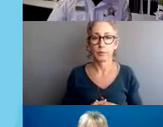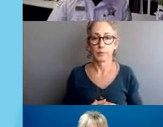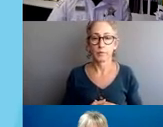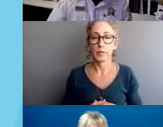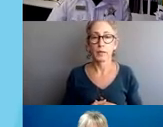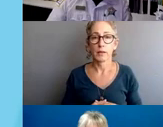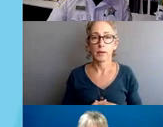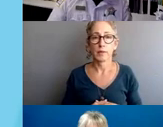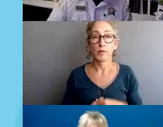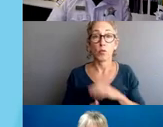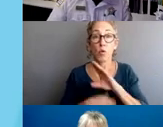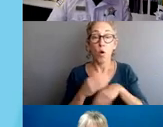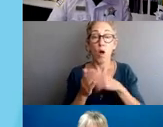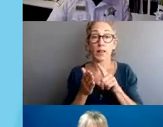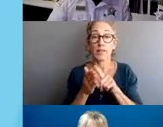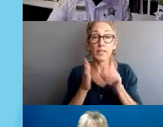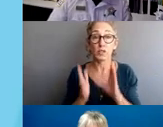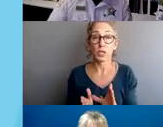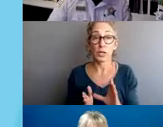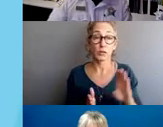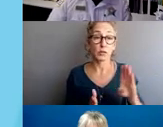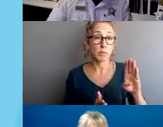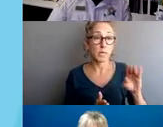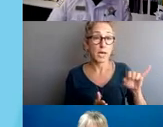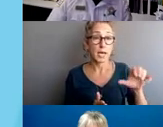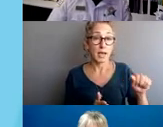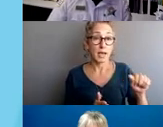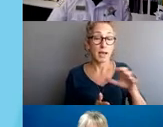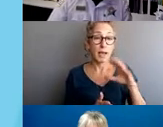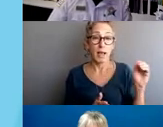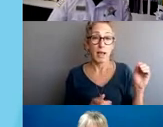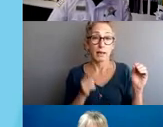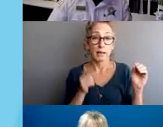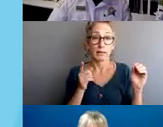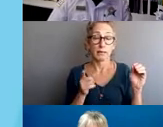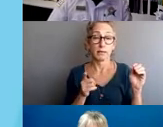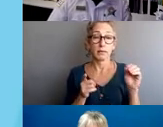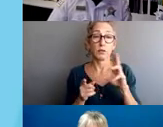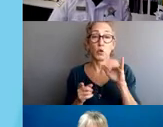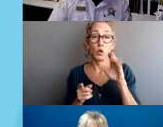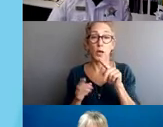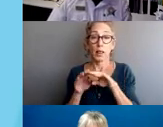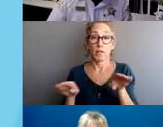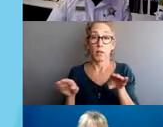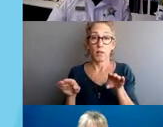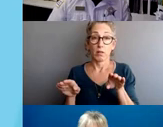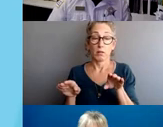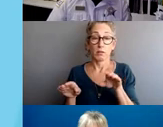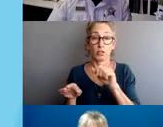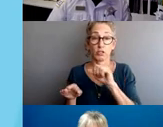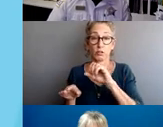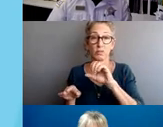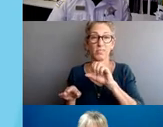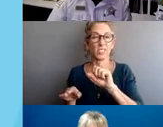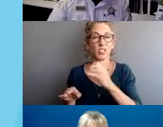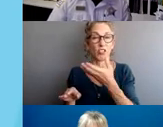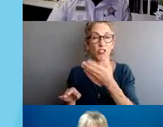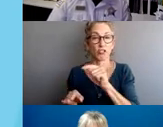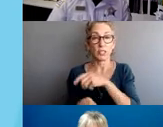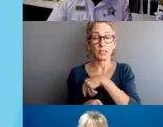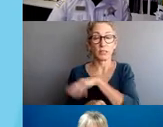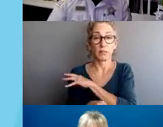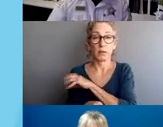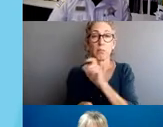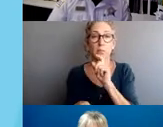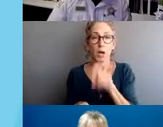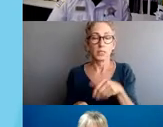investigators, both BIA investigators and those unit level accountability sergeants, must conduct objective,